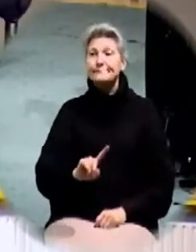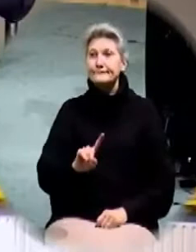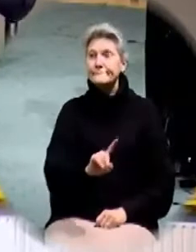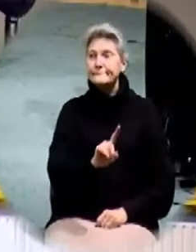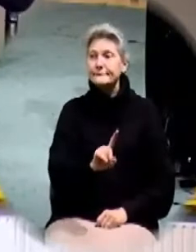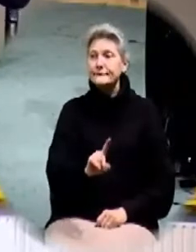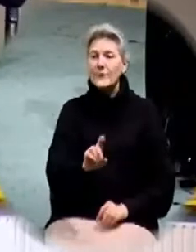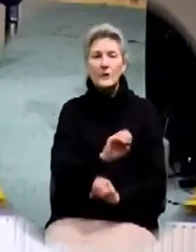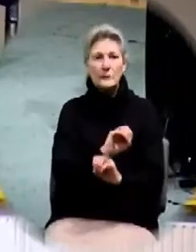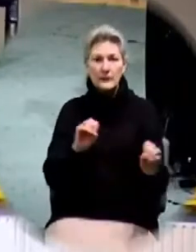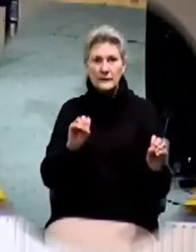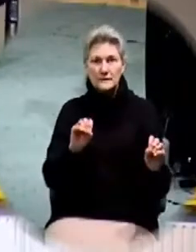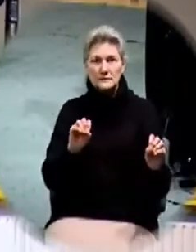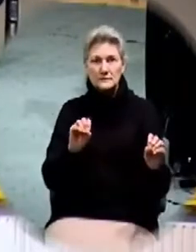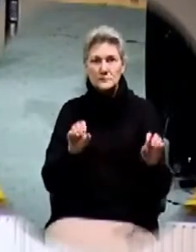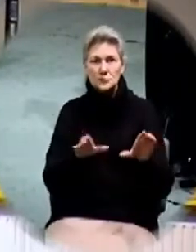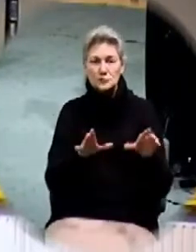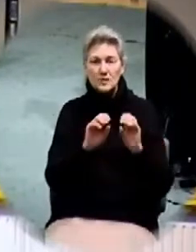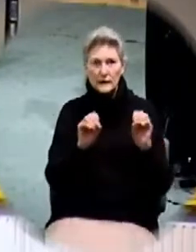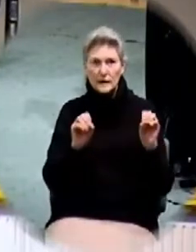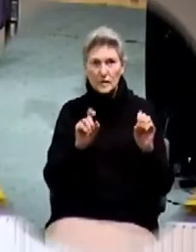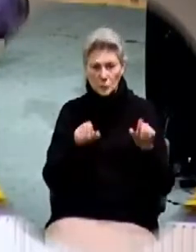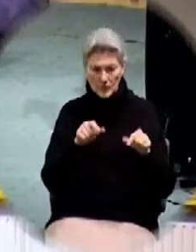Absolutely nothing.